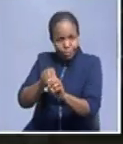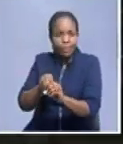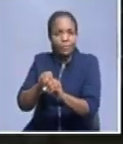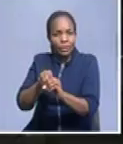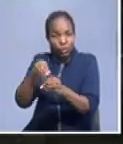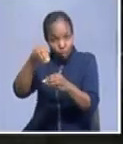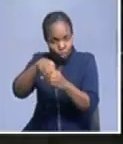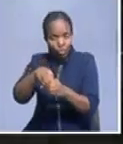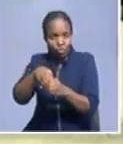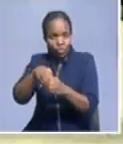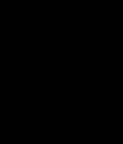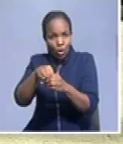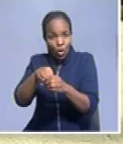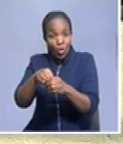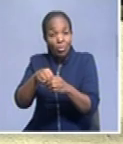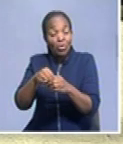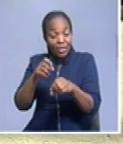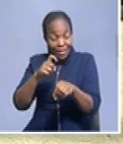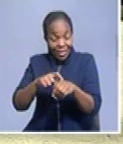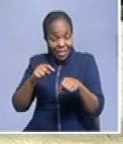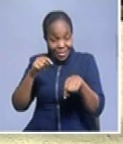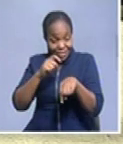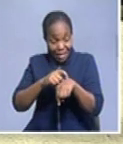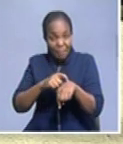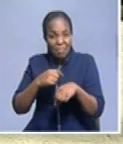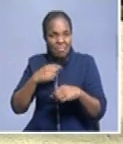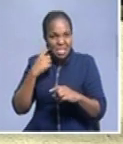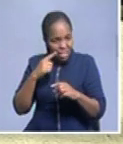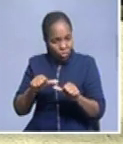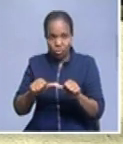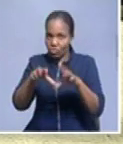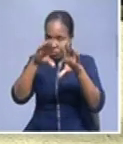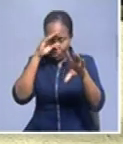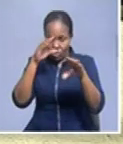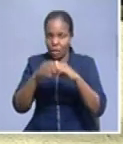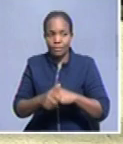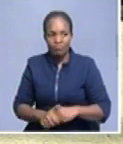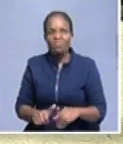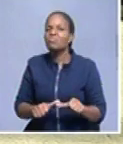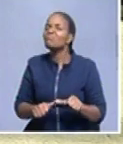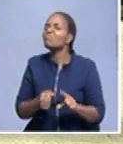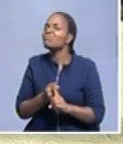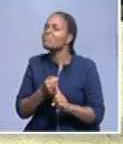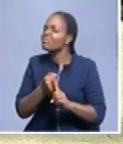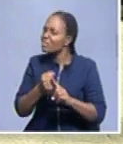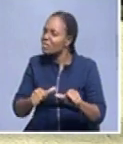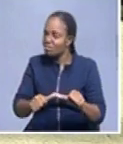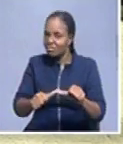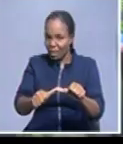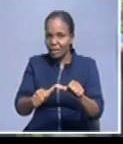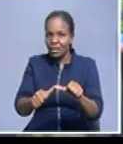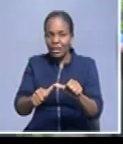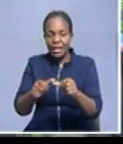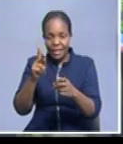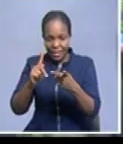at a very young age. I will not leave English. That was an agreement between me and English. I will continue with English and then also communication.